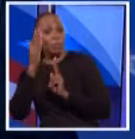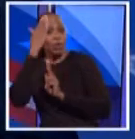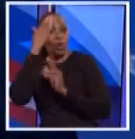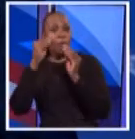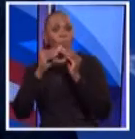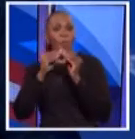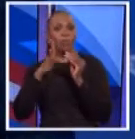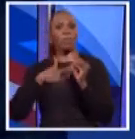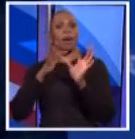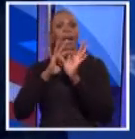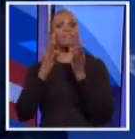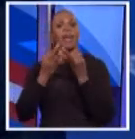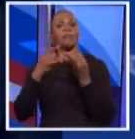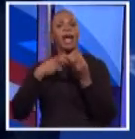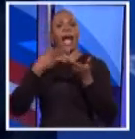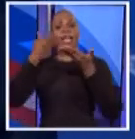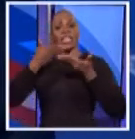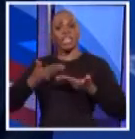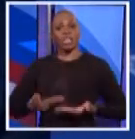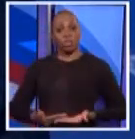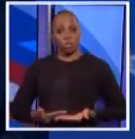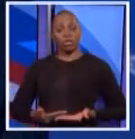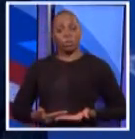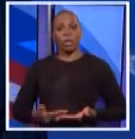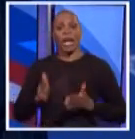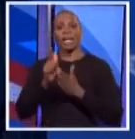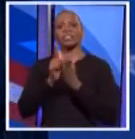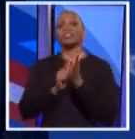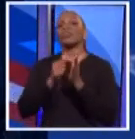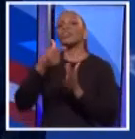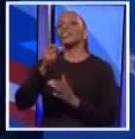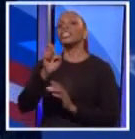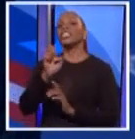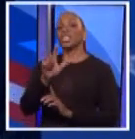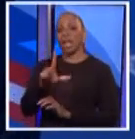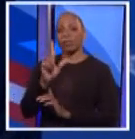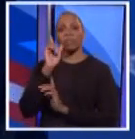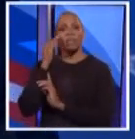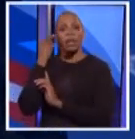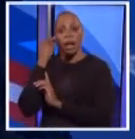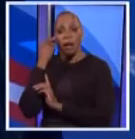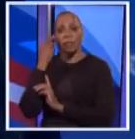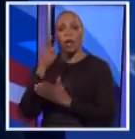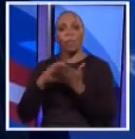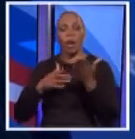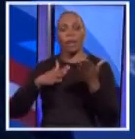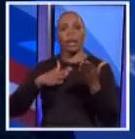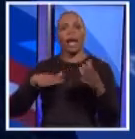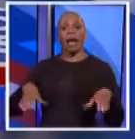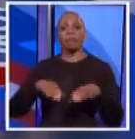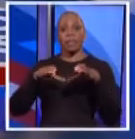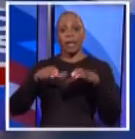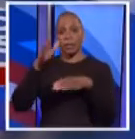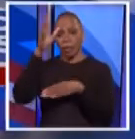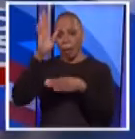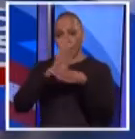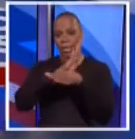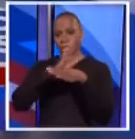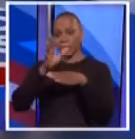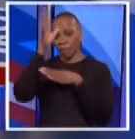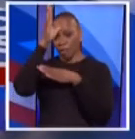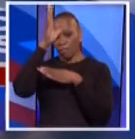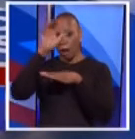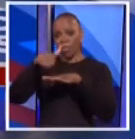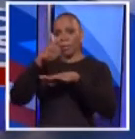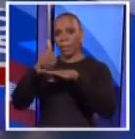I have done as attorney general and governor, but I'm equally proud of what we did in the private sector and the business my dad built. Next question